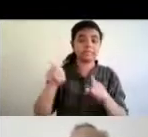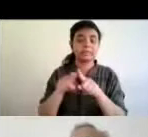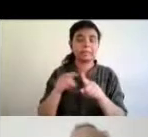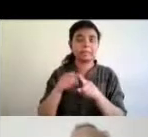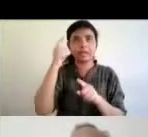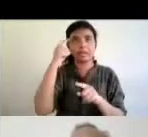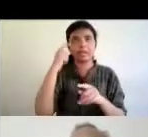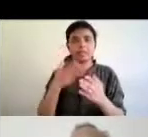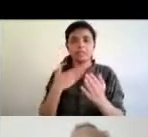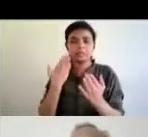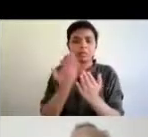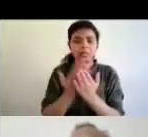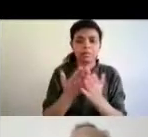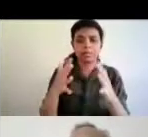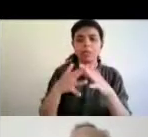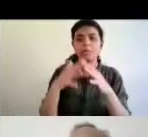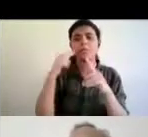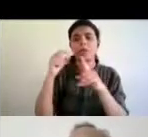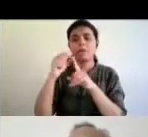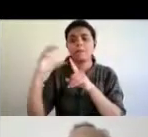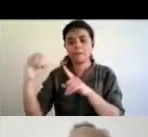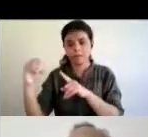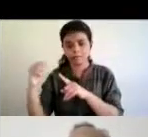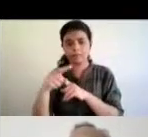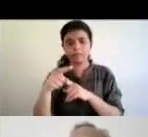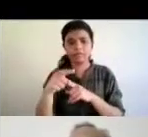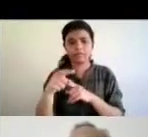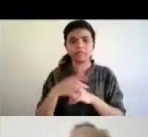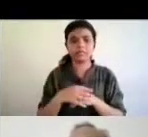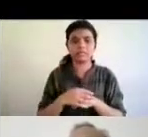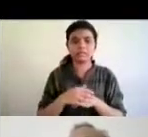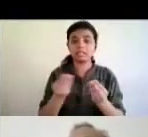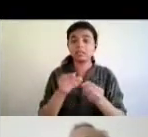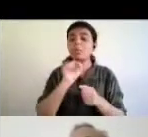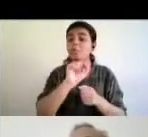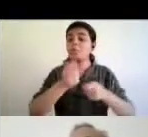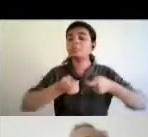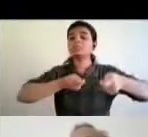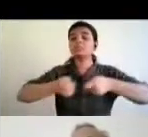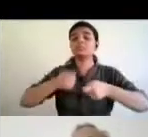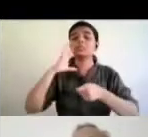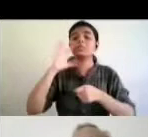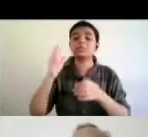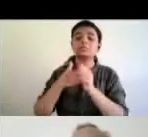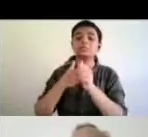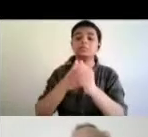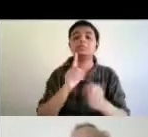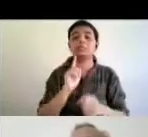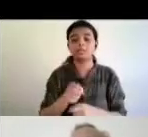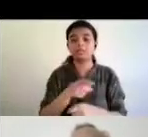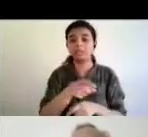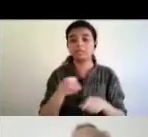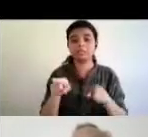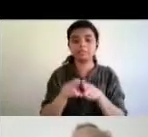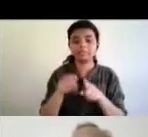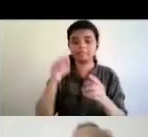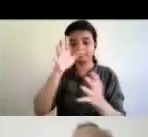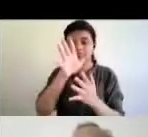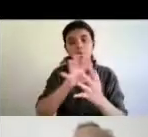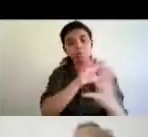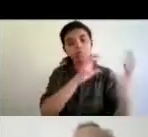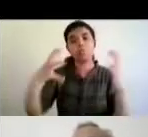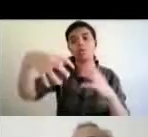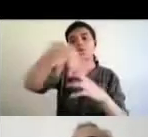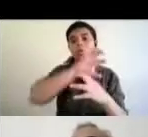i mean the wipo needs to play some role in implementation of this uh treaty all across the world